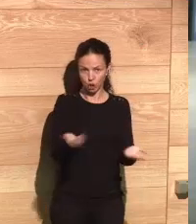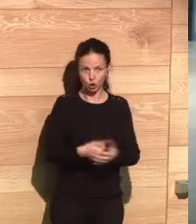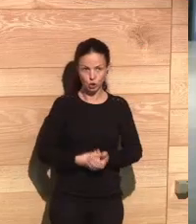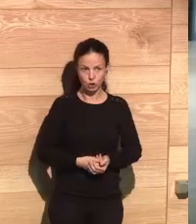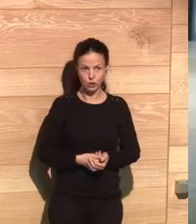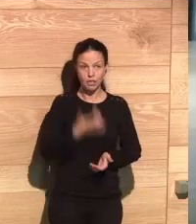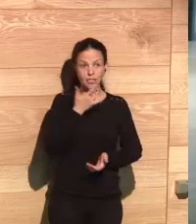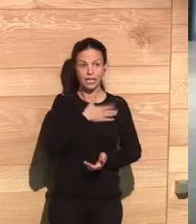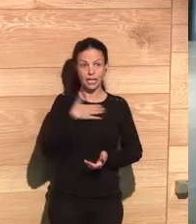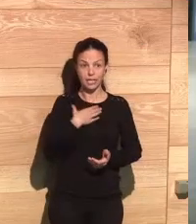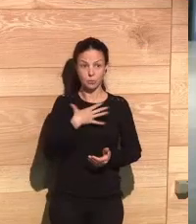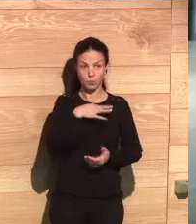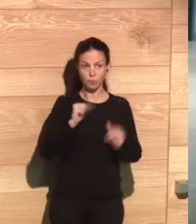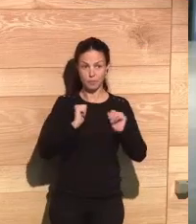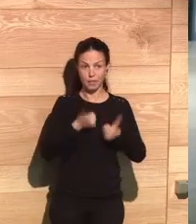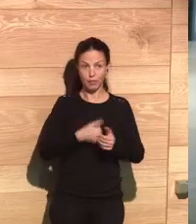And this is a question for everyone.